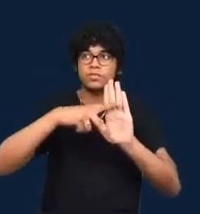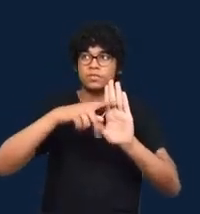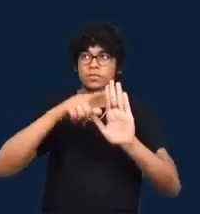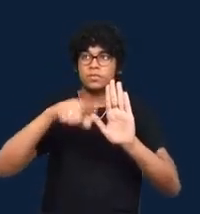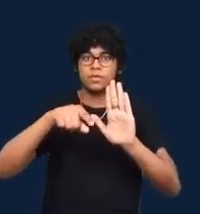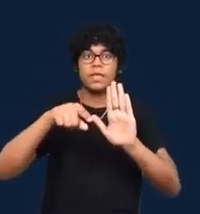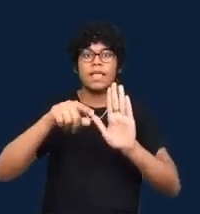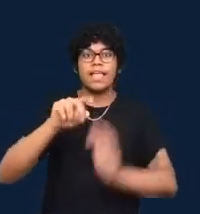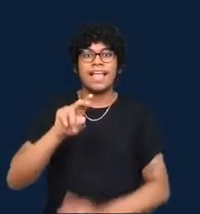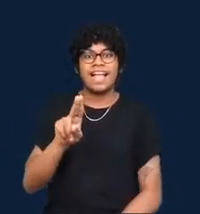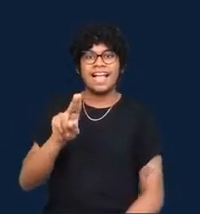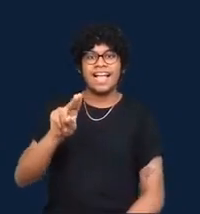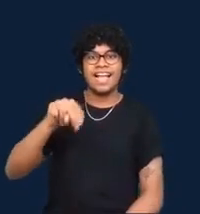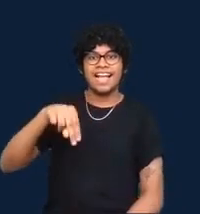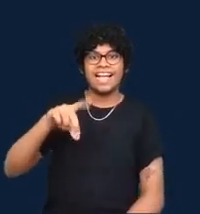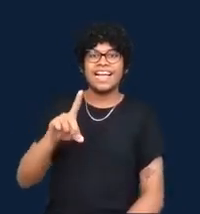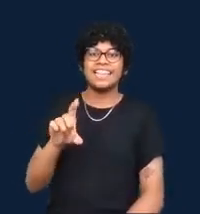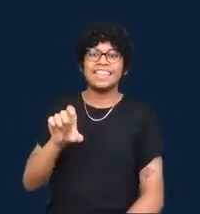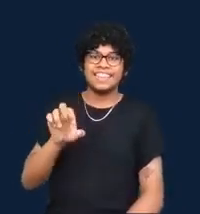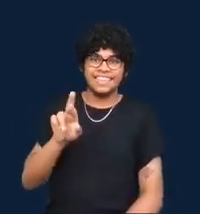with with voice narration.